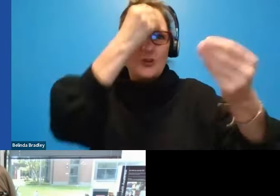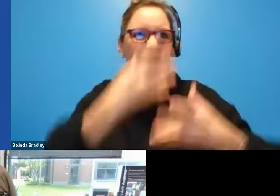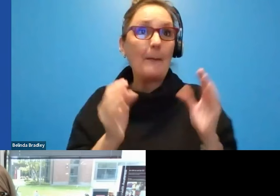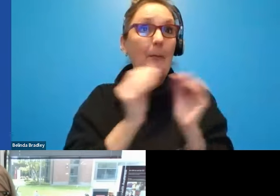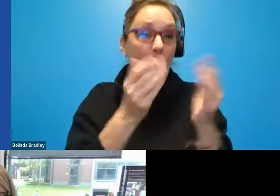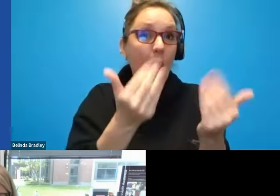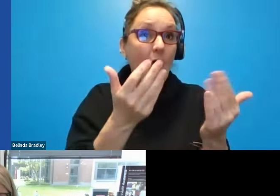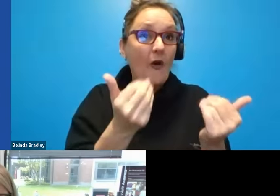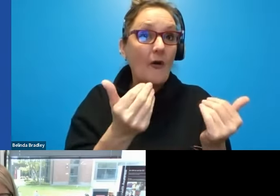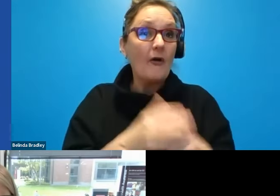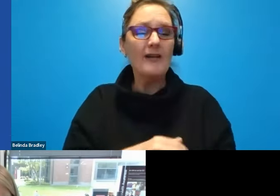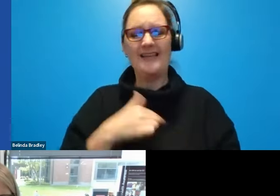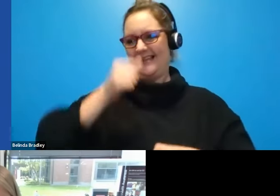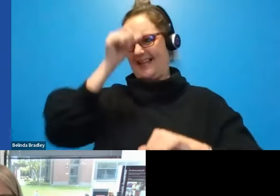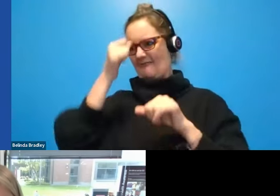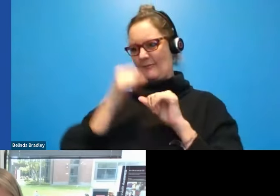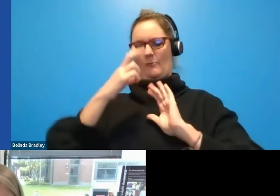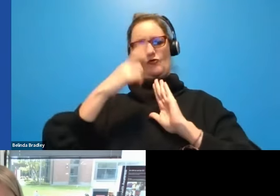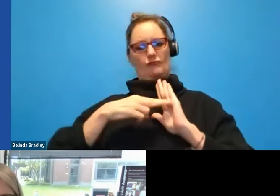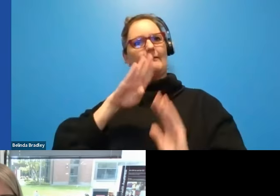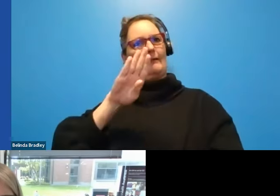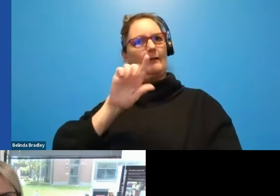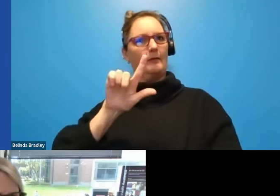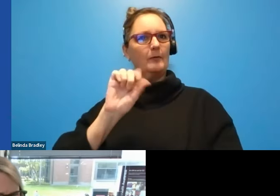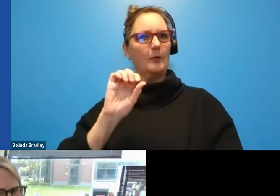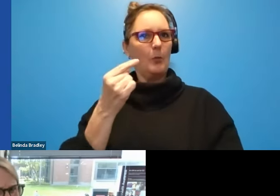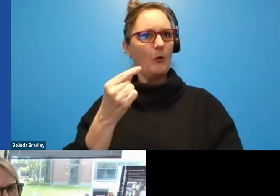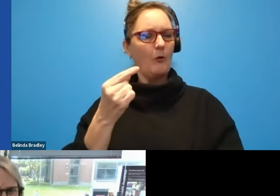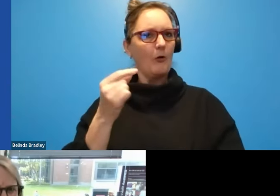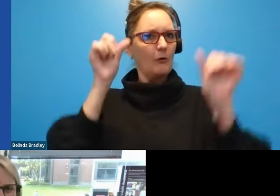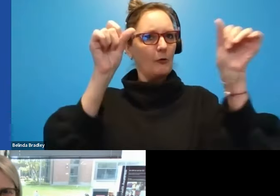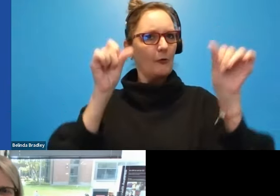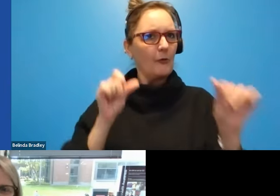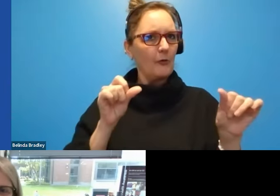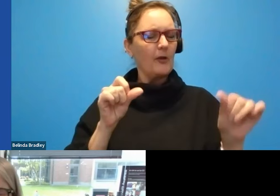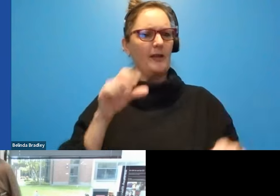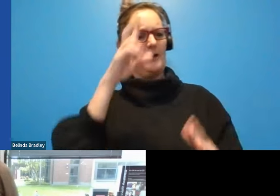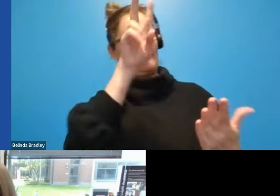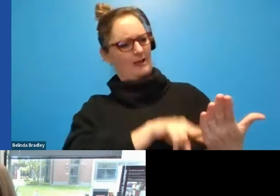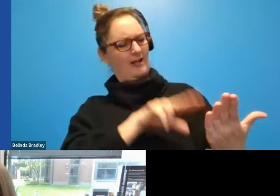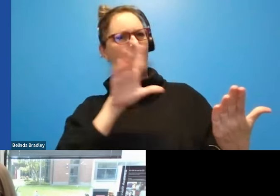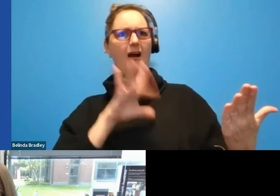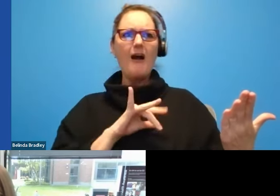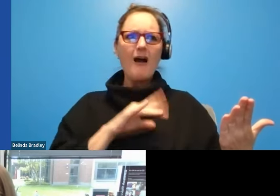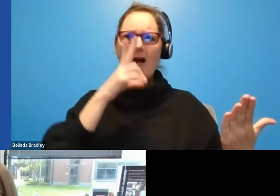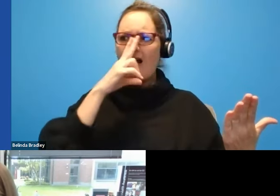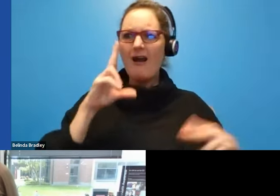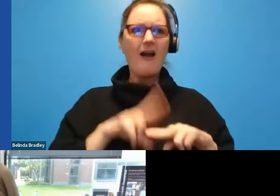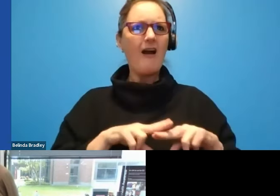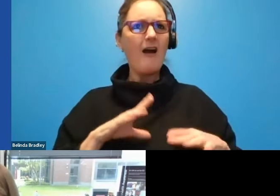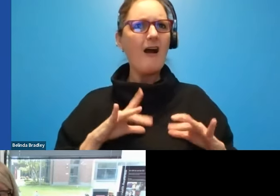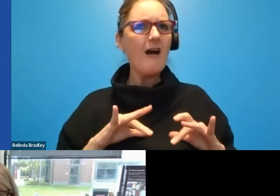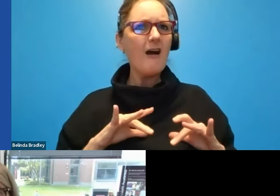I remember reading the blog and going, oh, this could be fun. I'm because I do